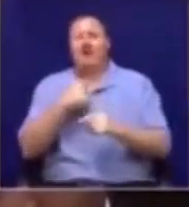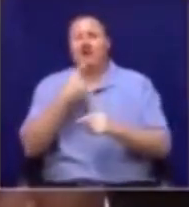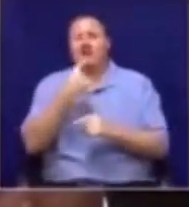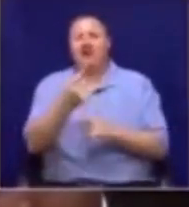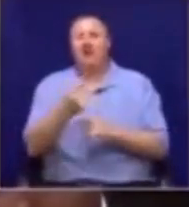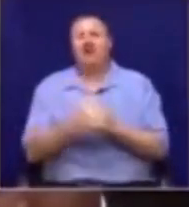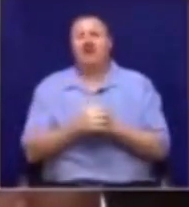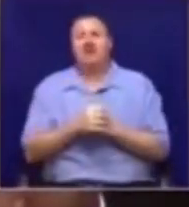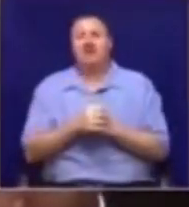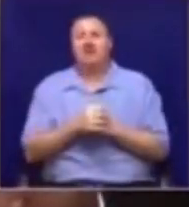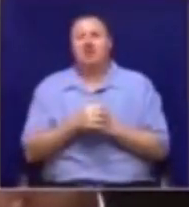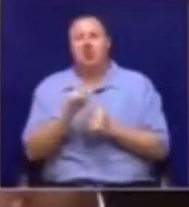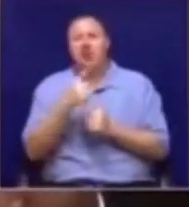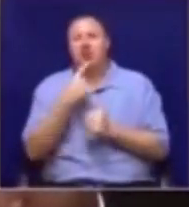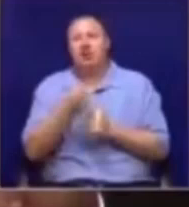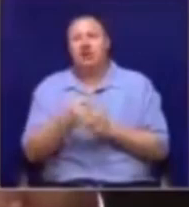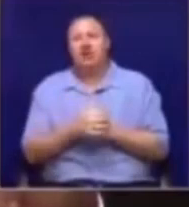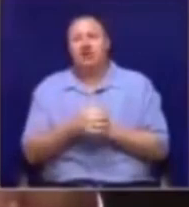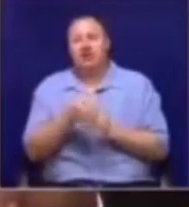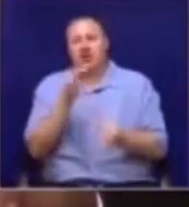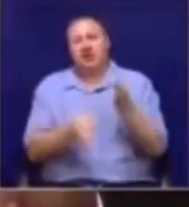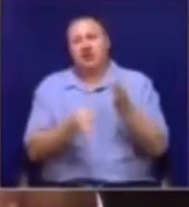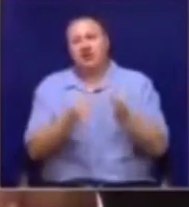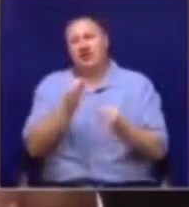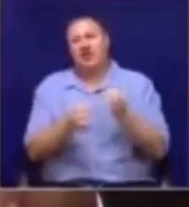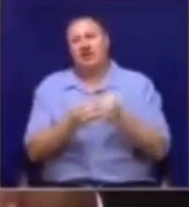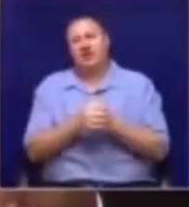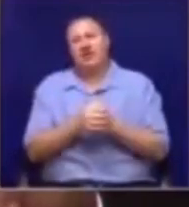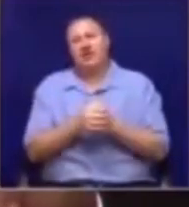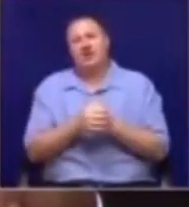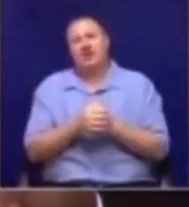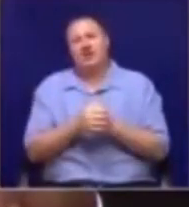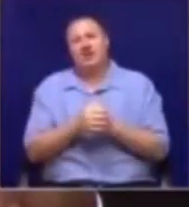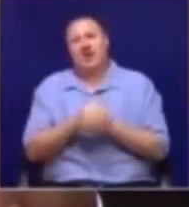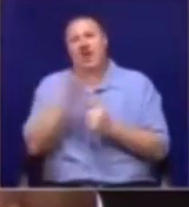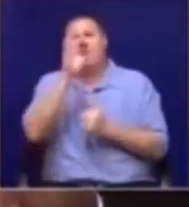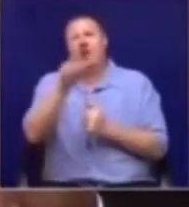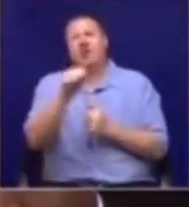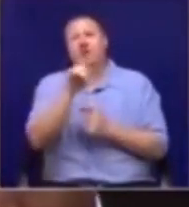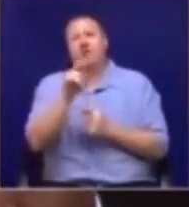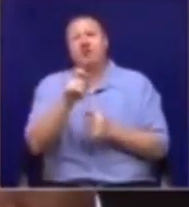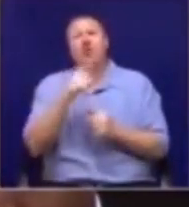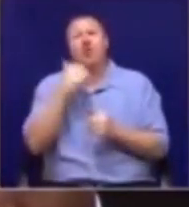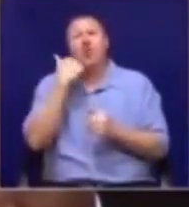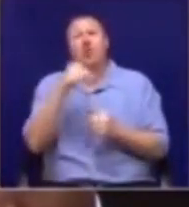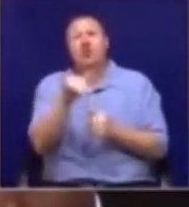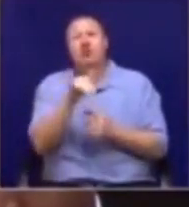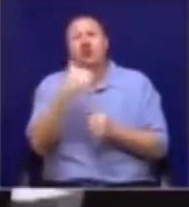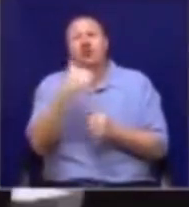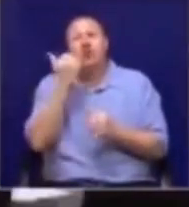telling him to do. saying? And it's justifying what he said. I'm asking you a question, what you want me to withdraw?